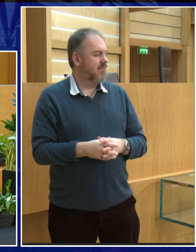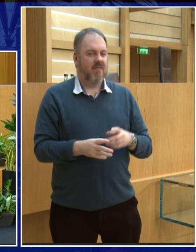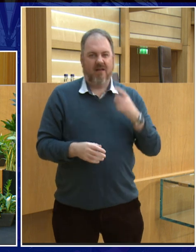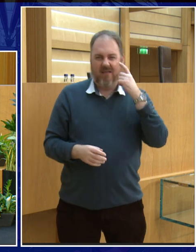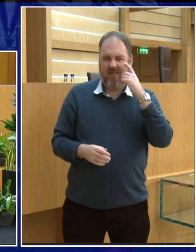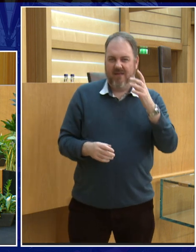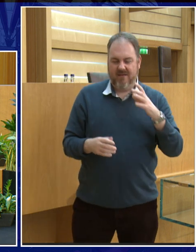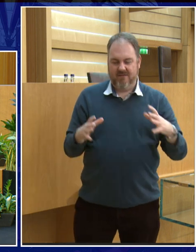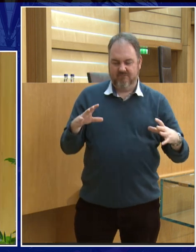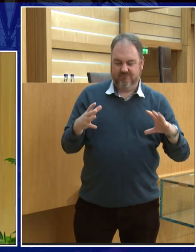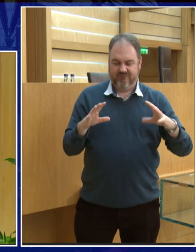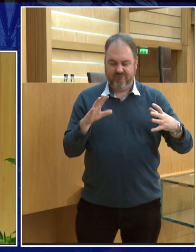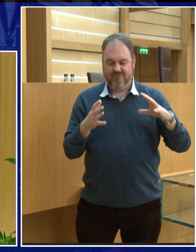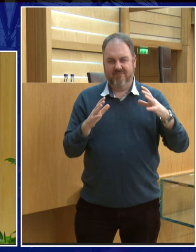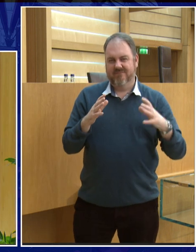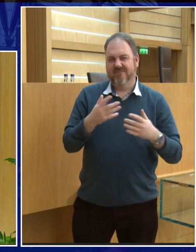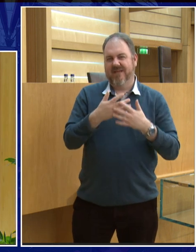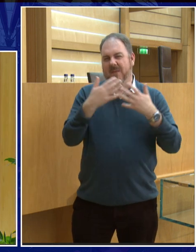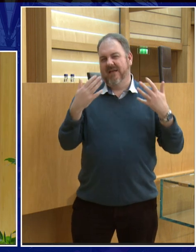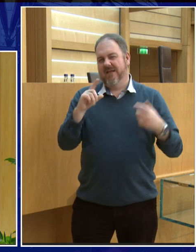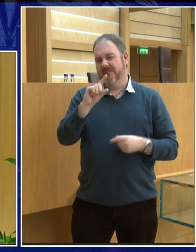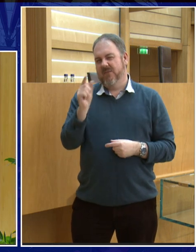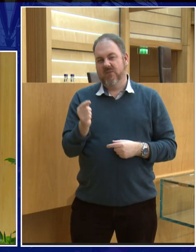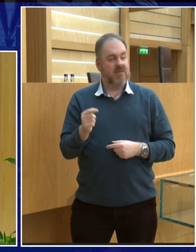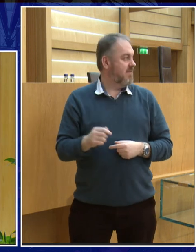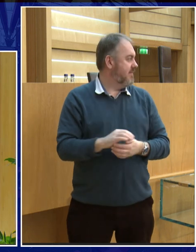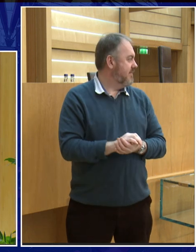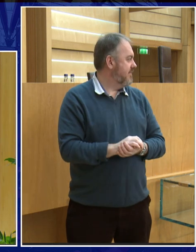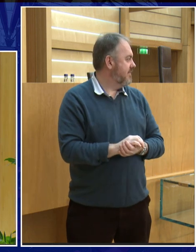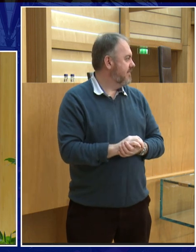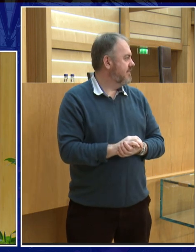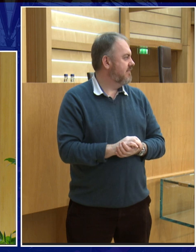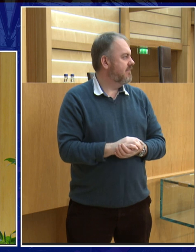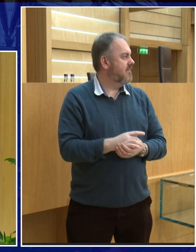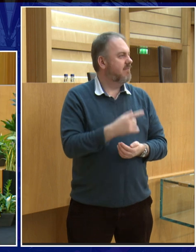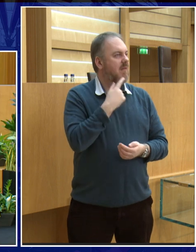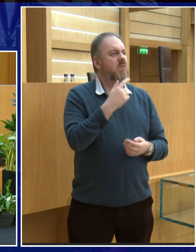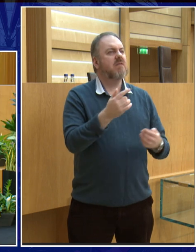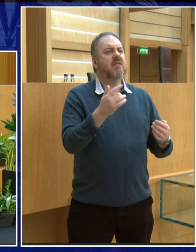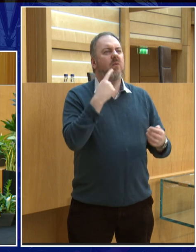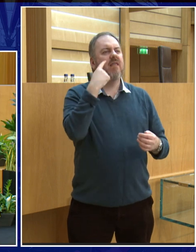then if you put the top on there's another few oranges what would you say? Well I'm going to ask how many think ten?